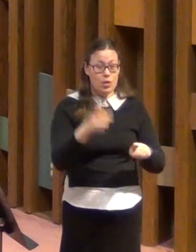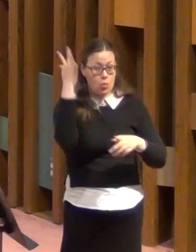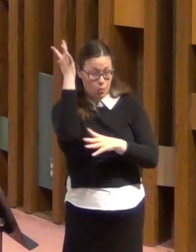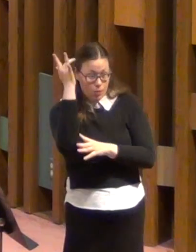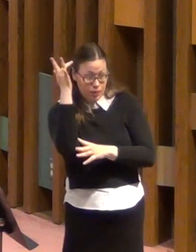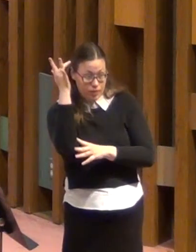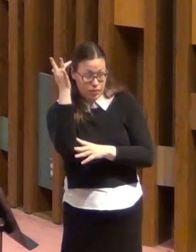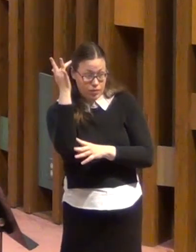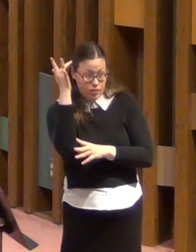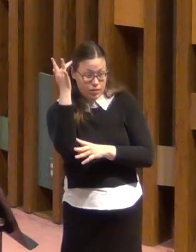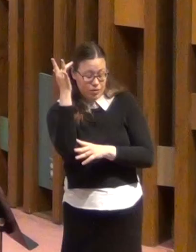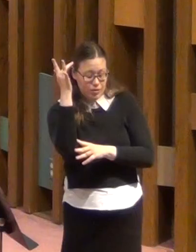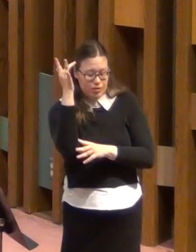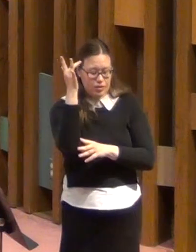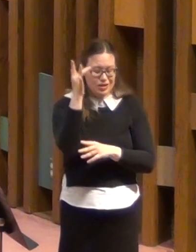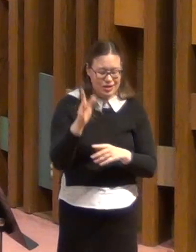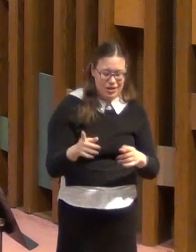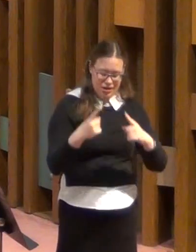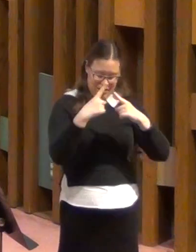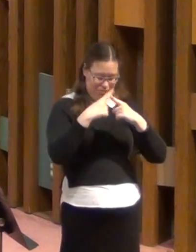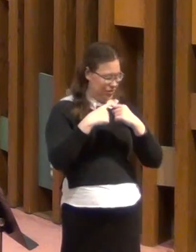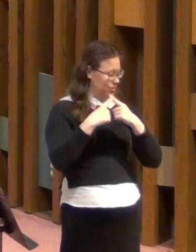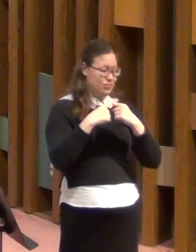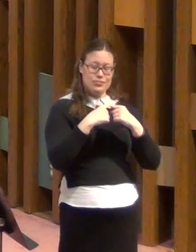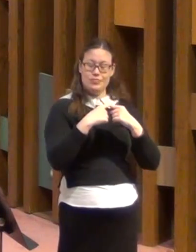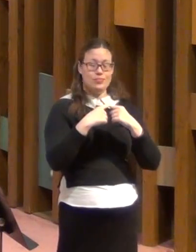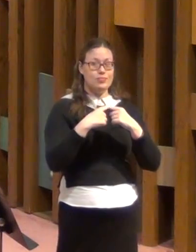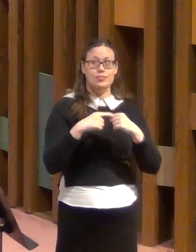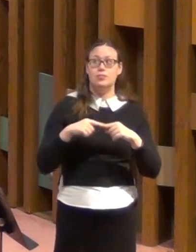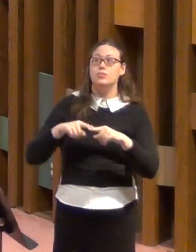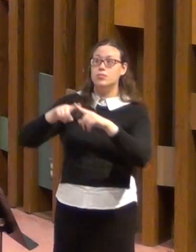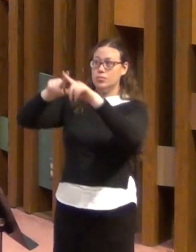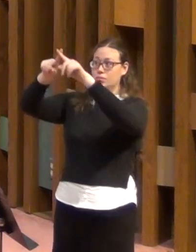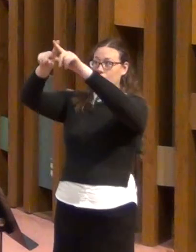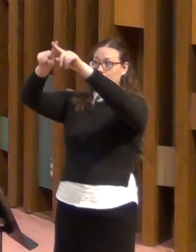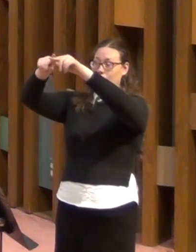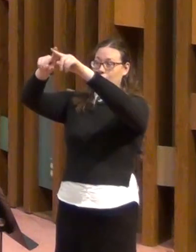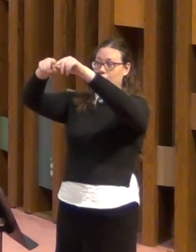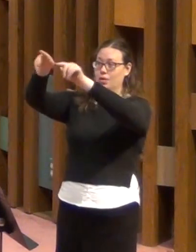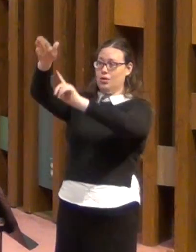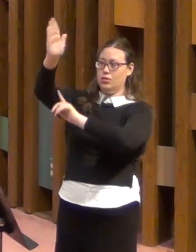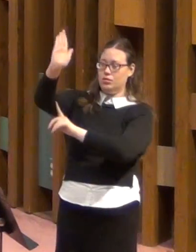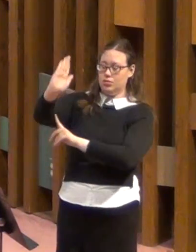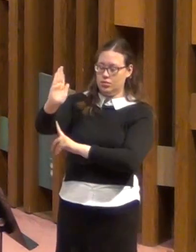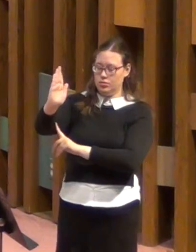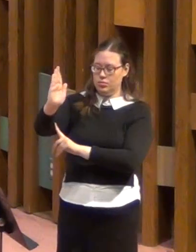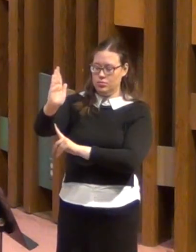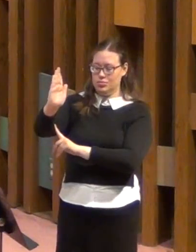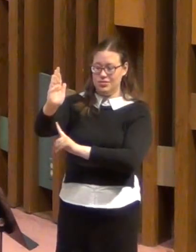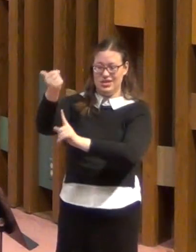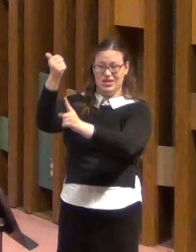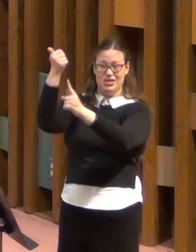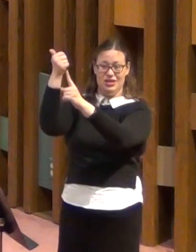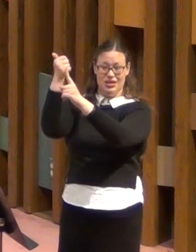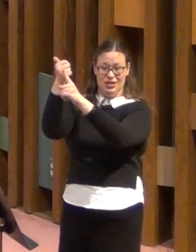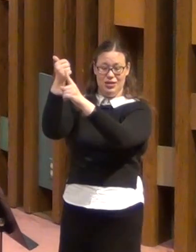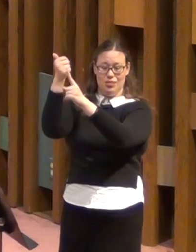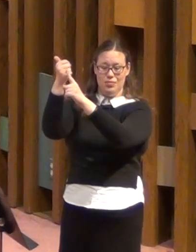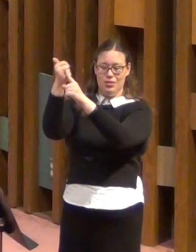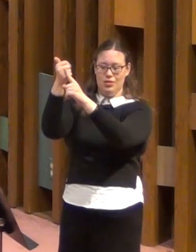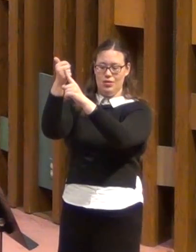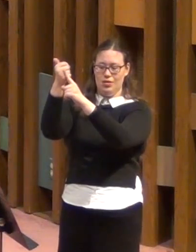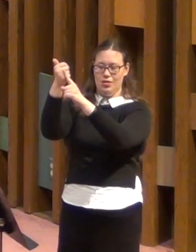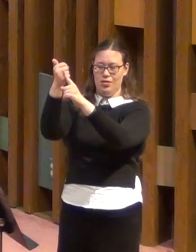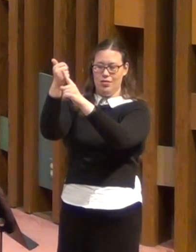might not rely on ourselves, but on God, who raises us